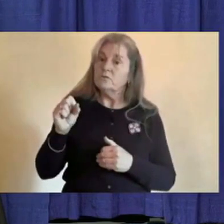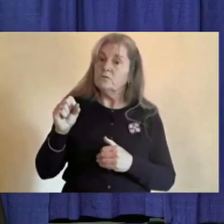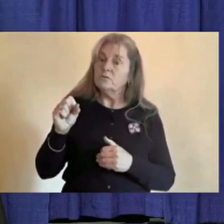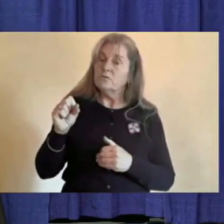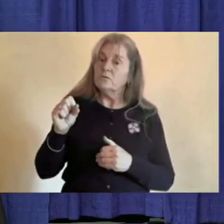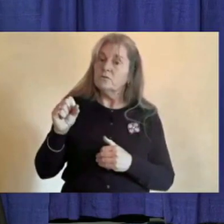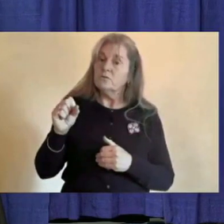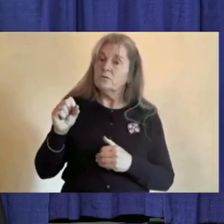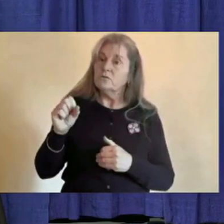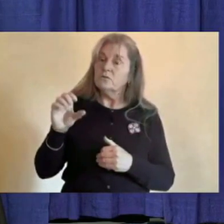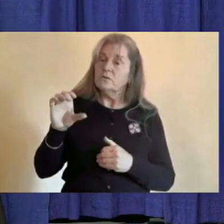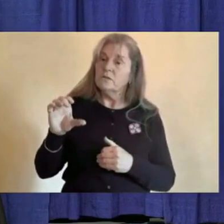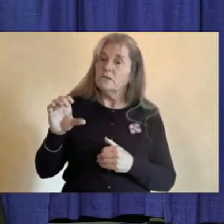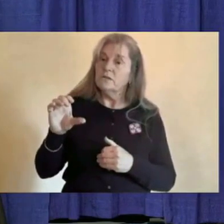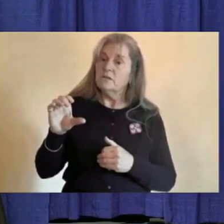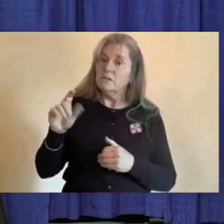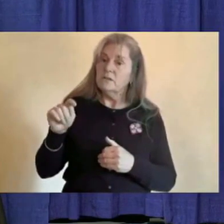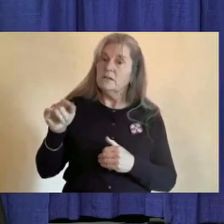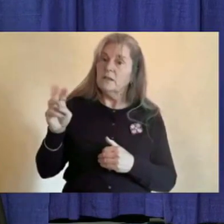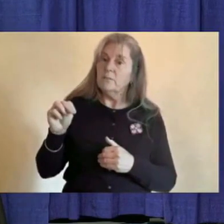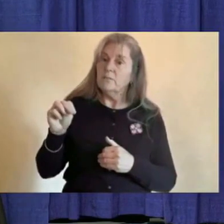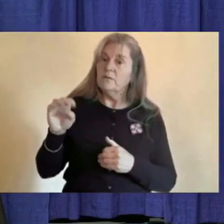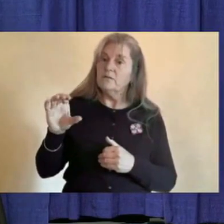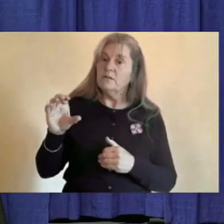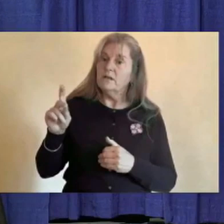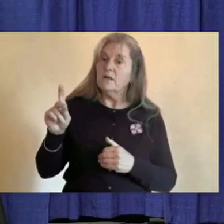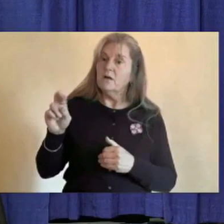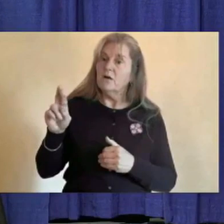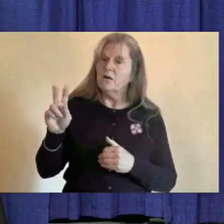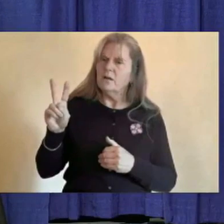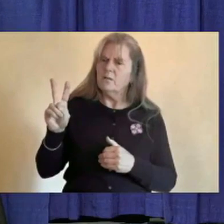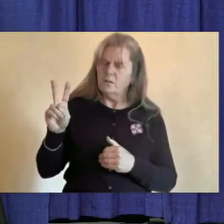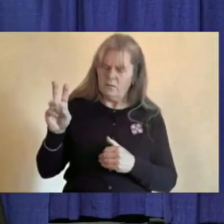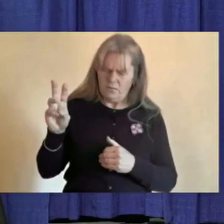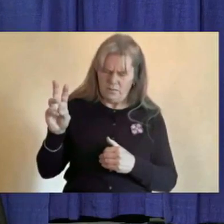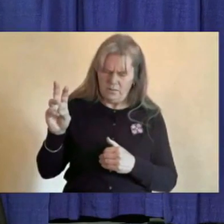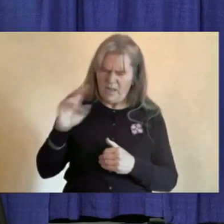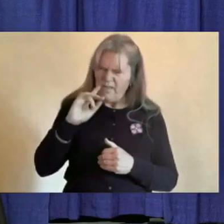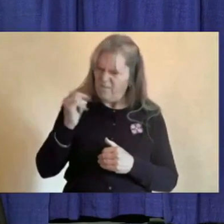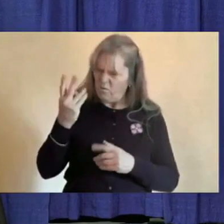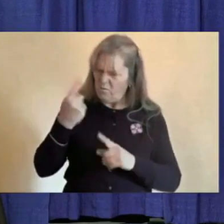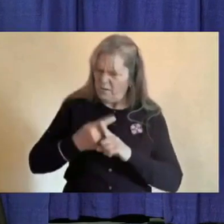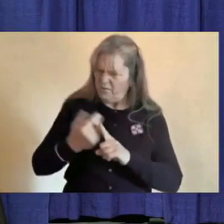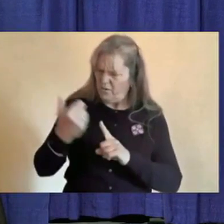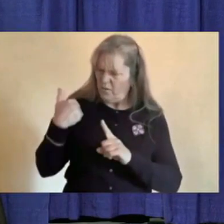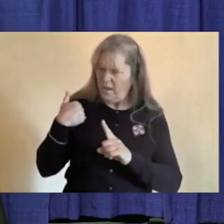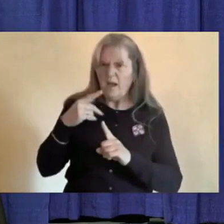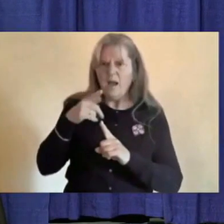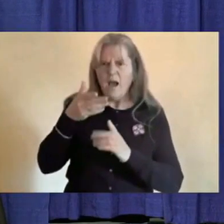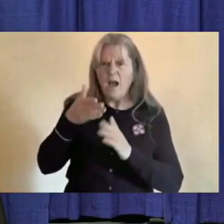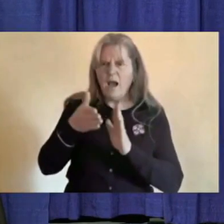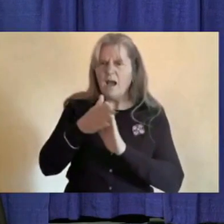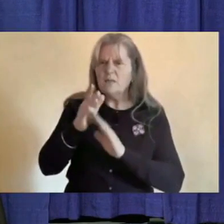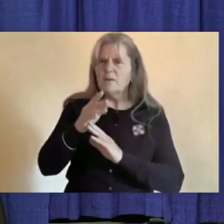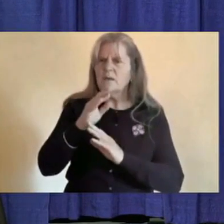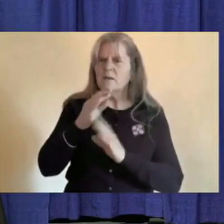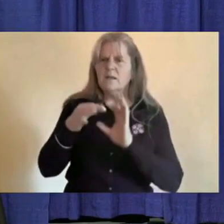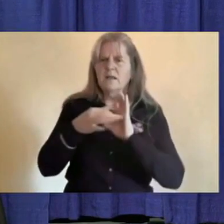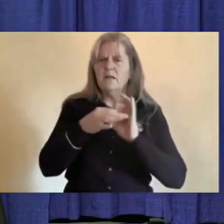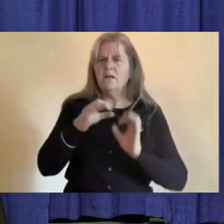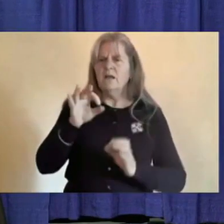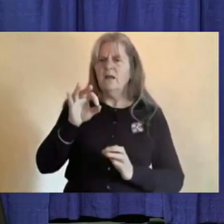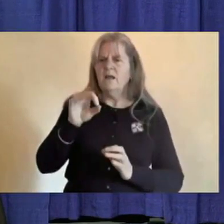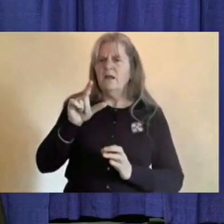Yes, thank you. I think I'd asked you this a couple of months ago, actually, but just in regards to flu shots, is there any consideration